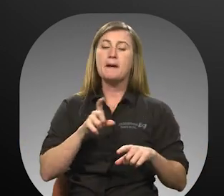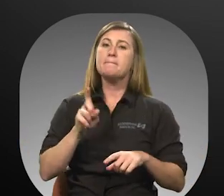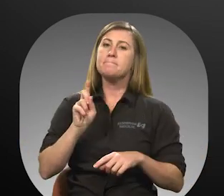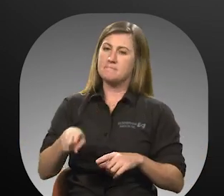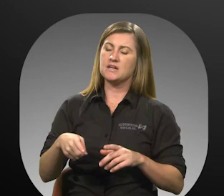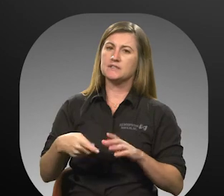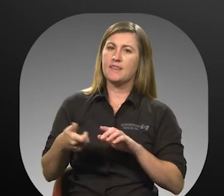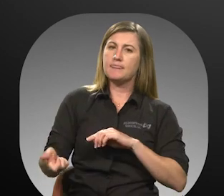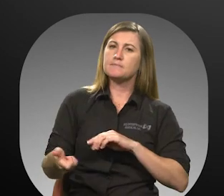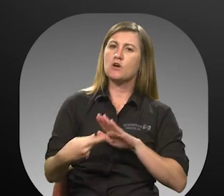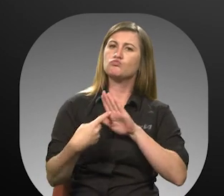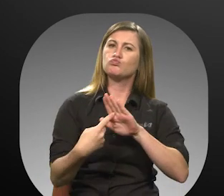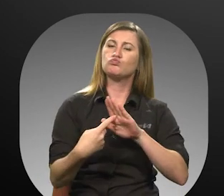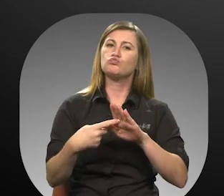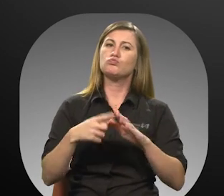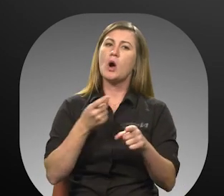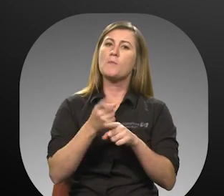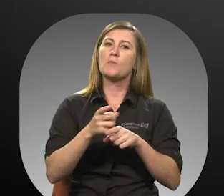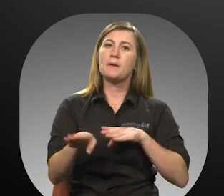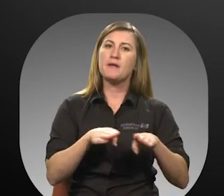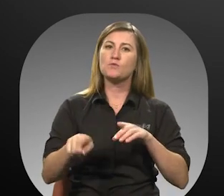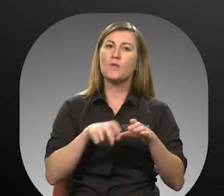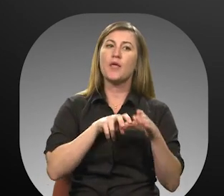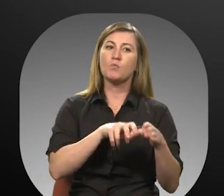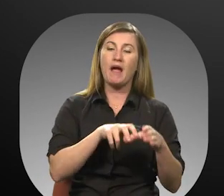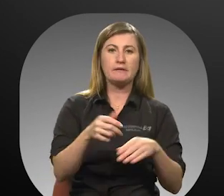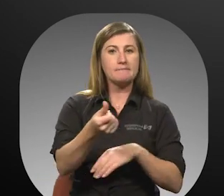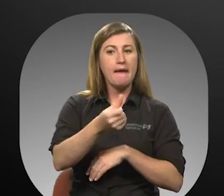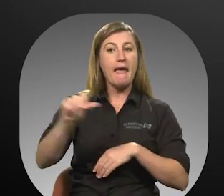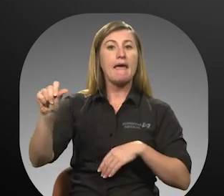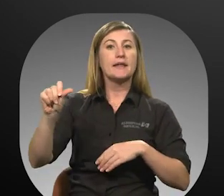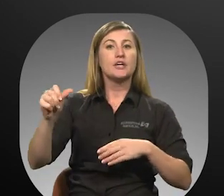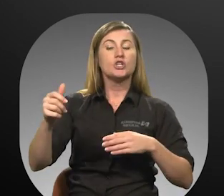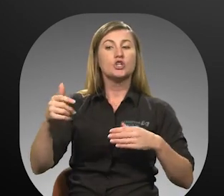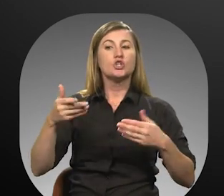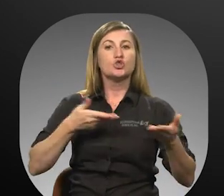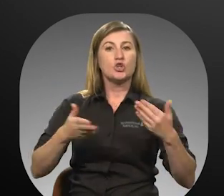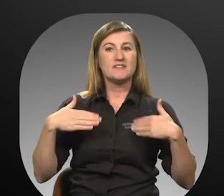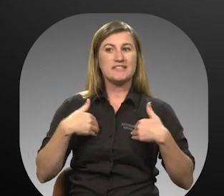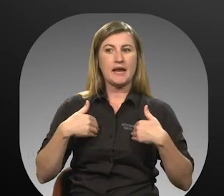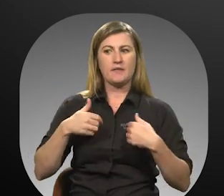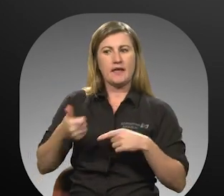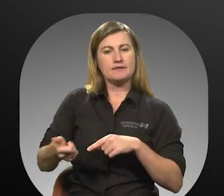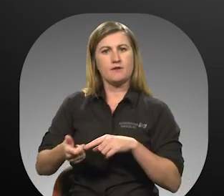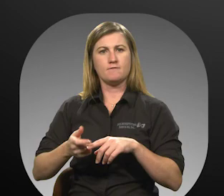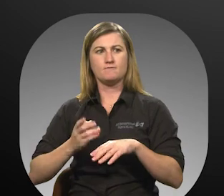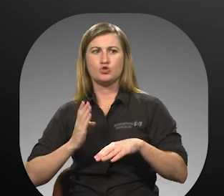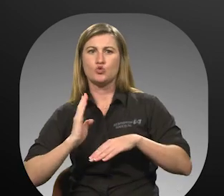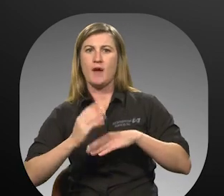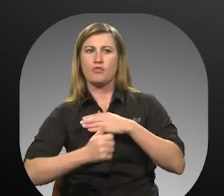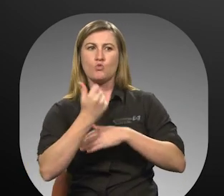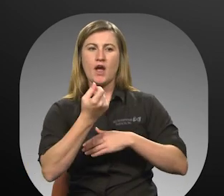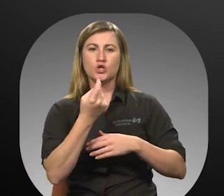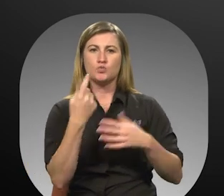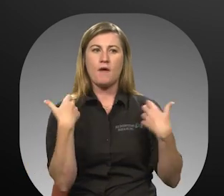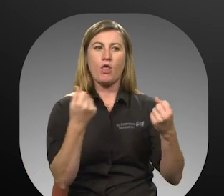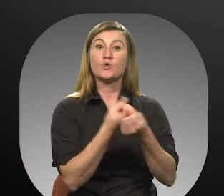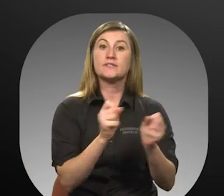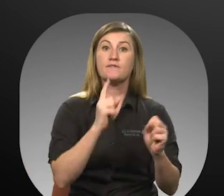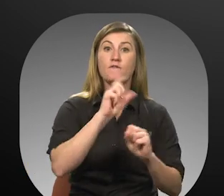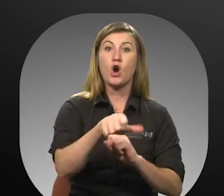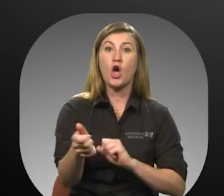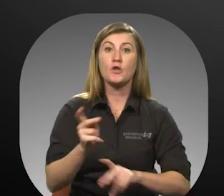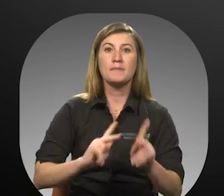display appropriate behavior while riding on the vehicle. 20. Any service animal that poses a direct threat to the health and safety of others,